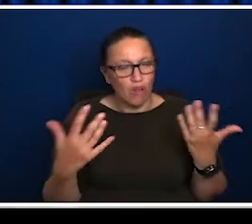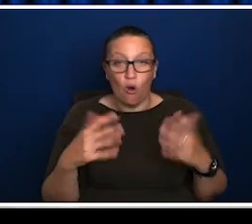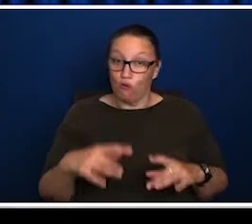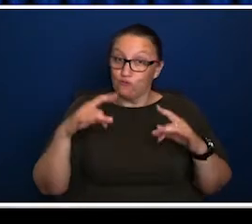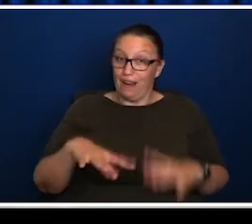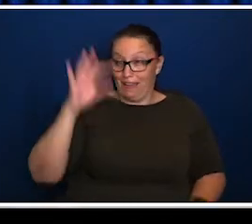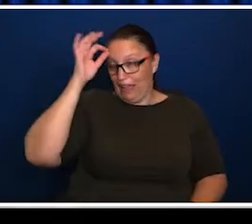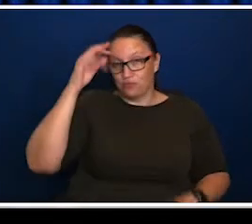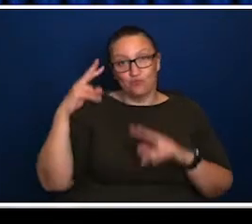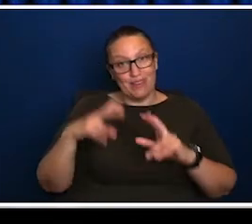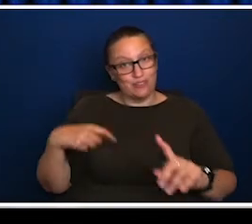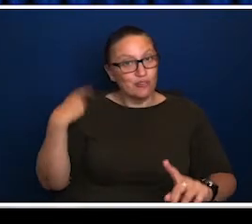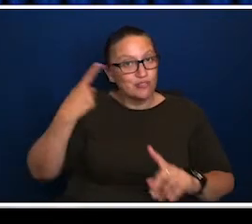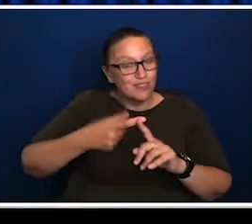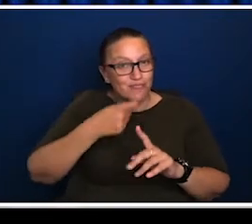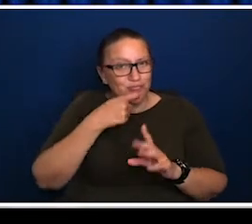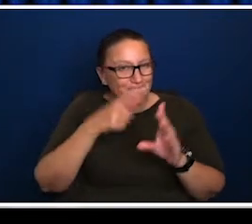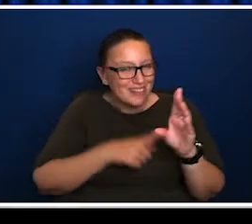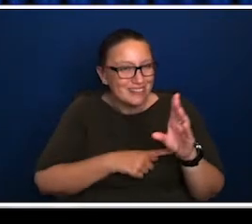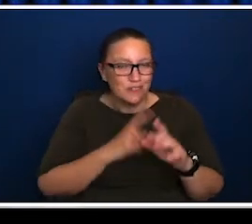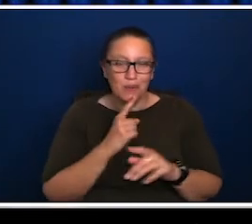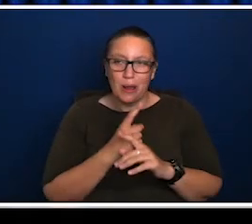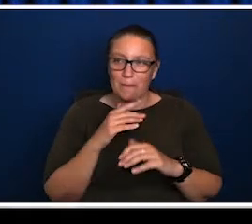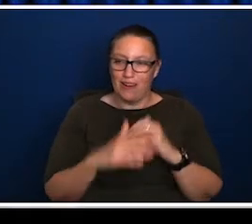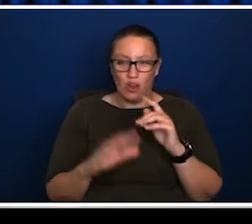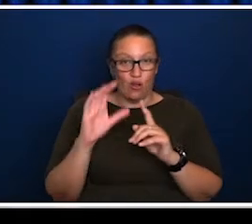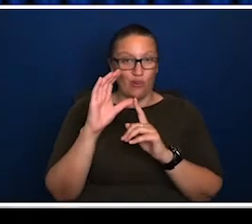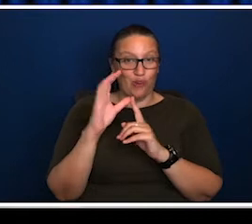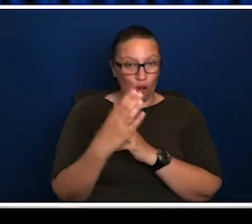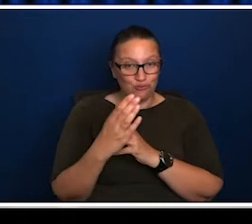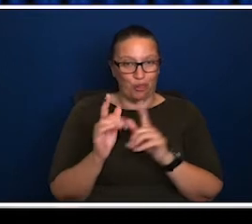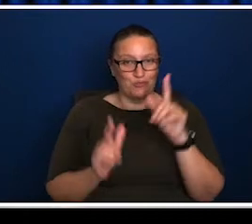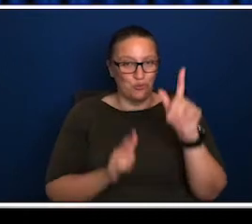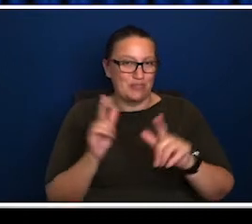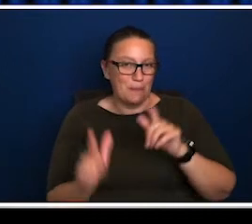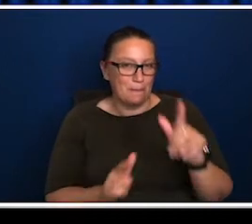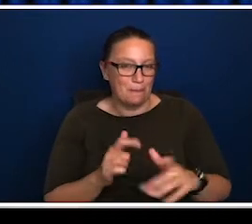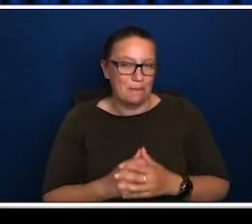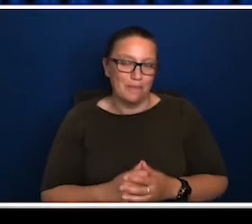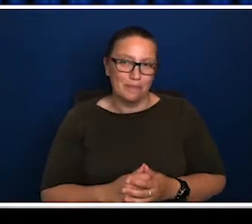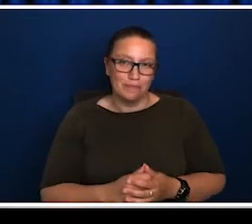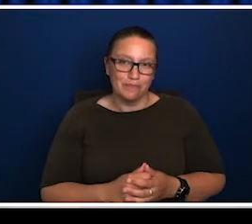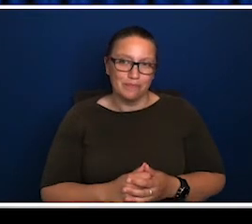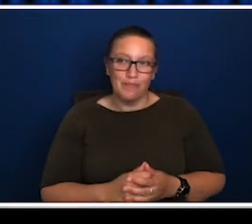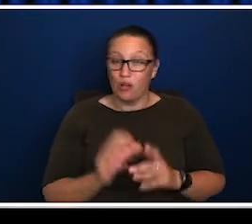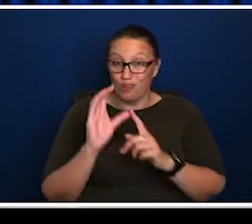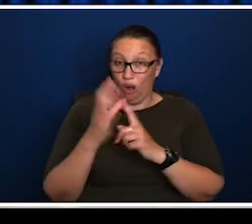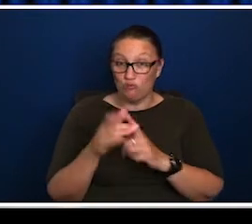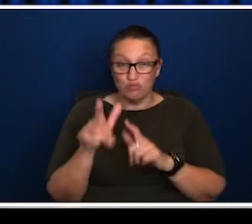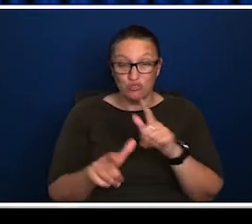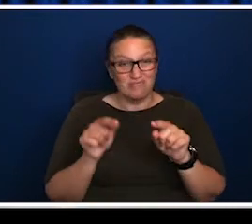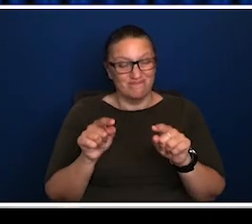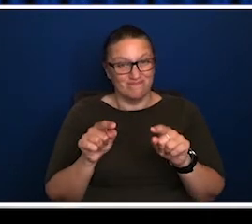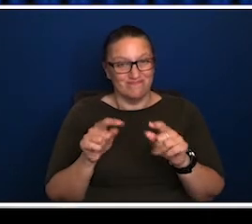so on. Um, we've done some research at the Australia Council in the last couple of years, which has really shone a light on cultural tourism and